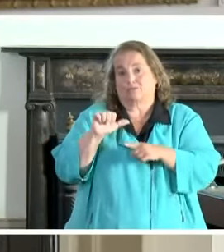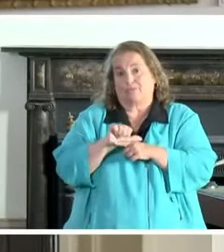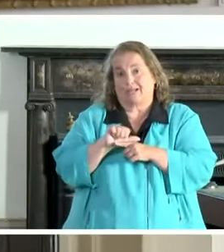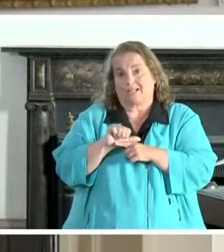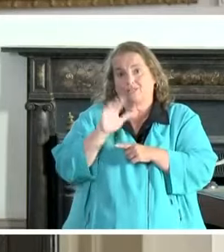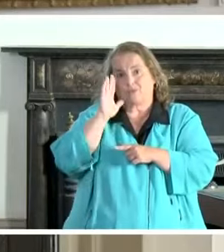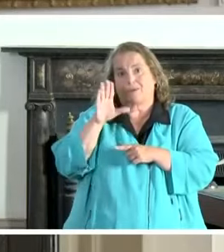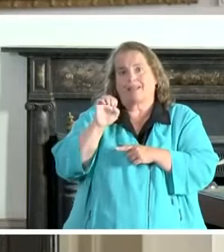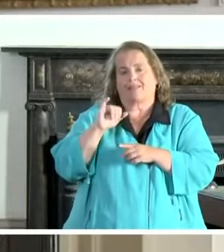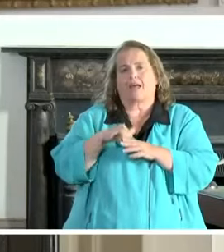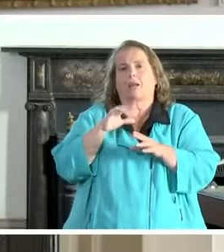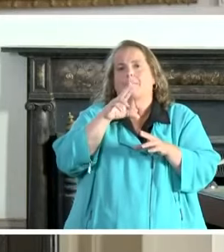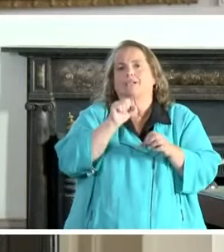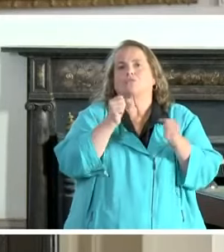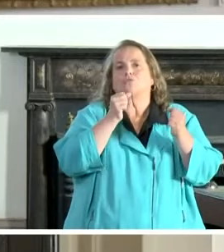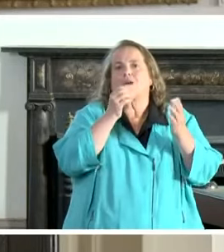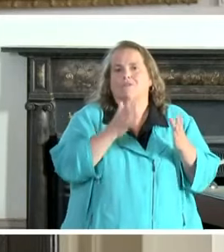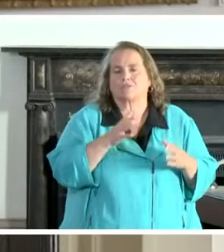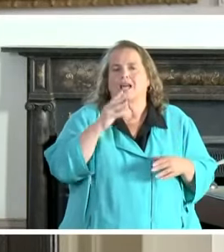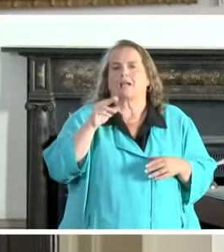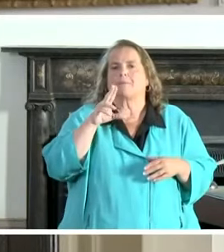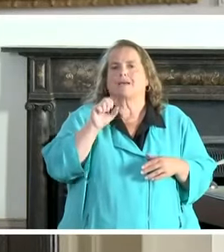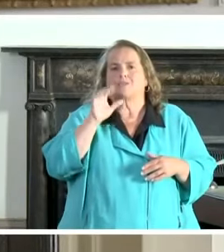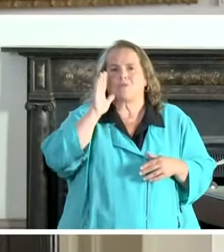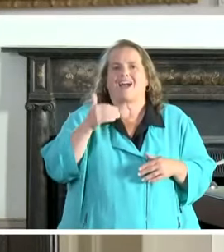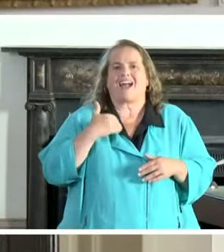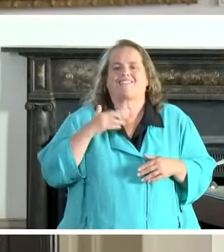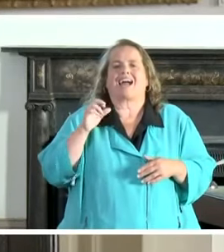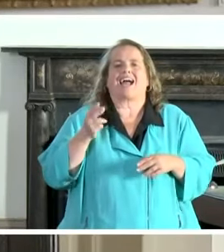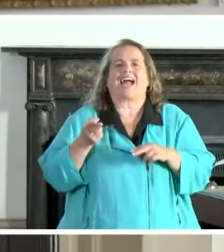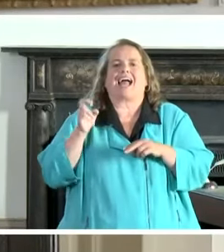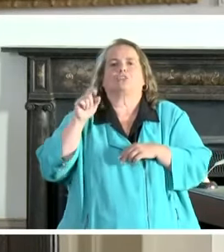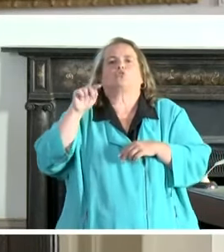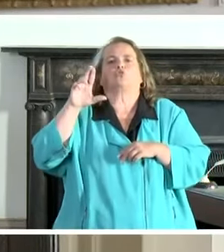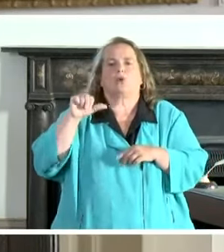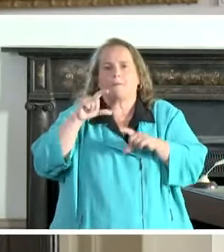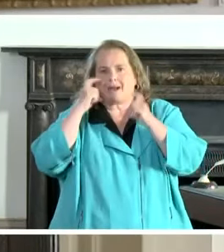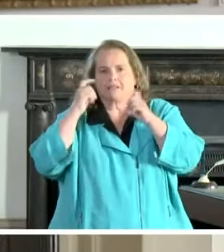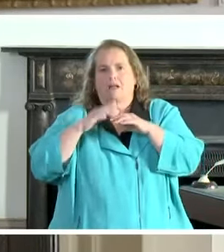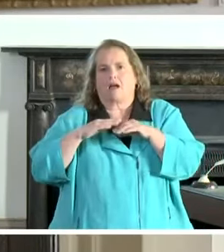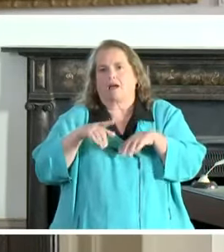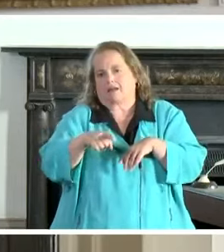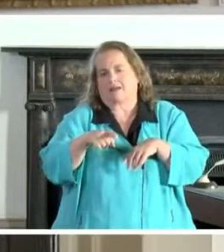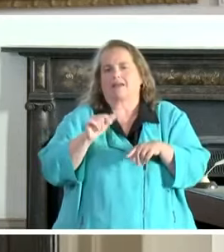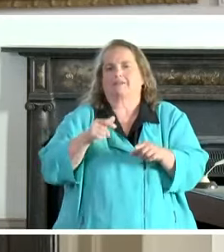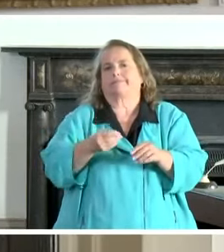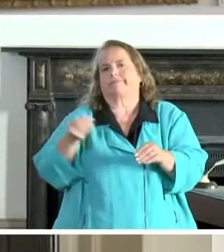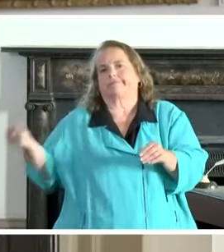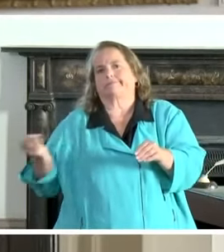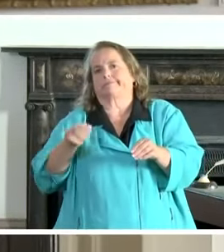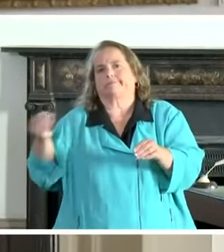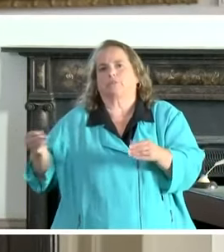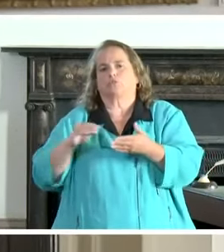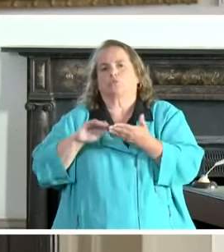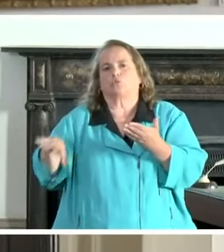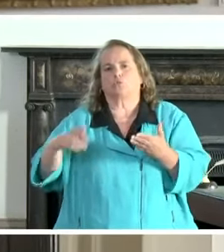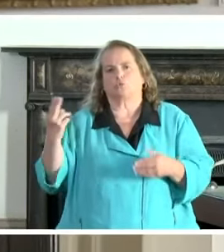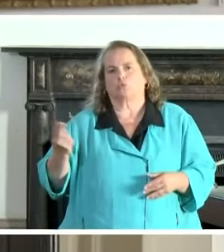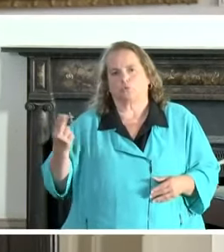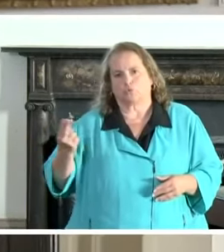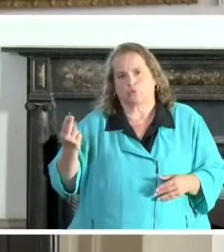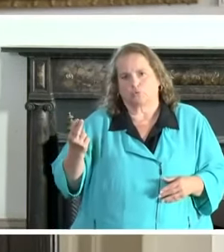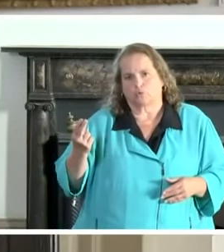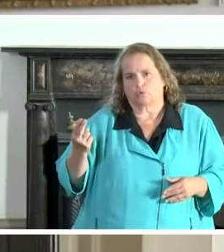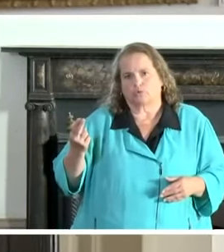here will be that bus drivers and buses will have some extra masks on board, never been used, that can be handed to that